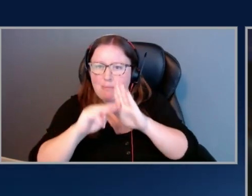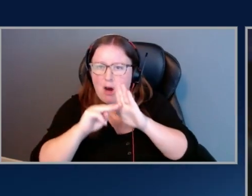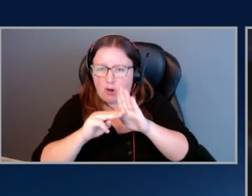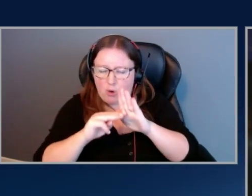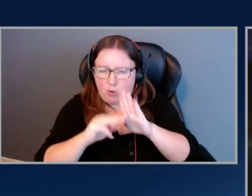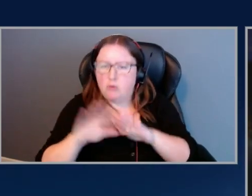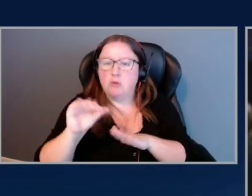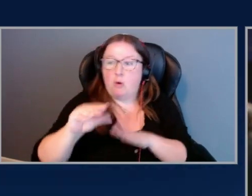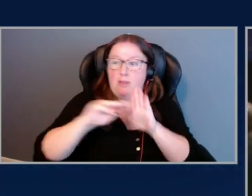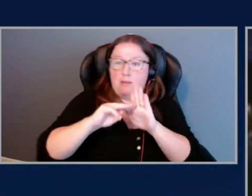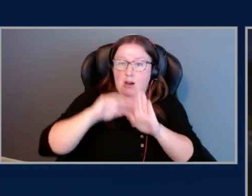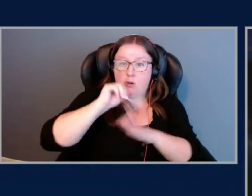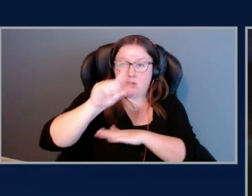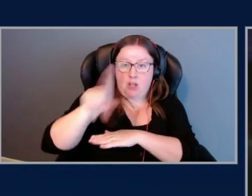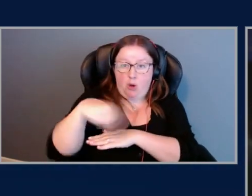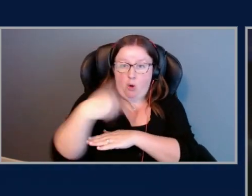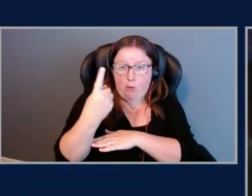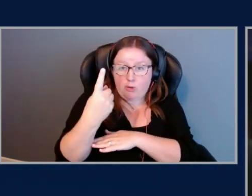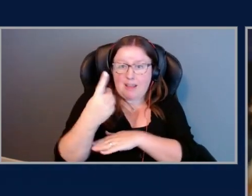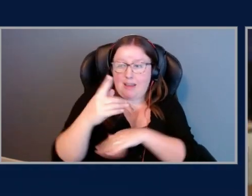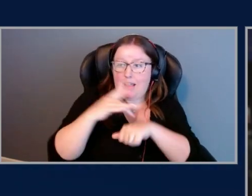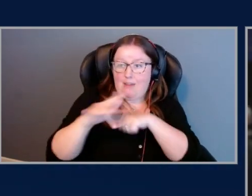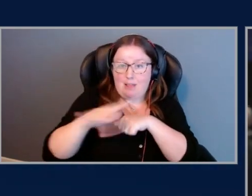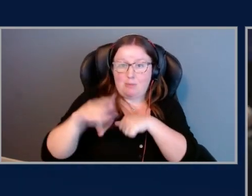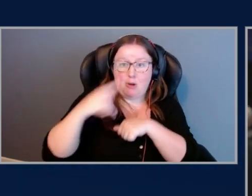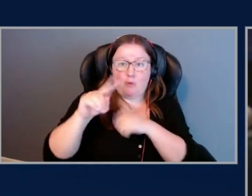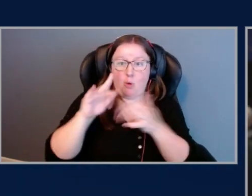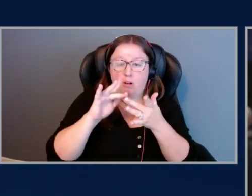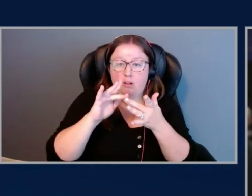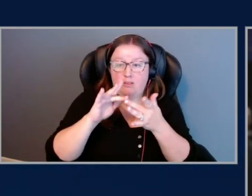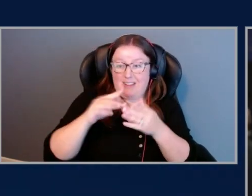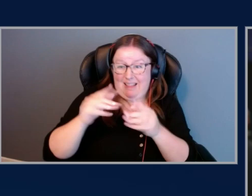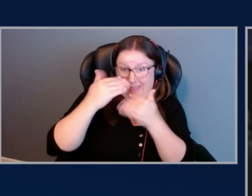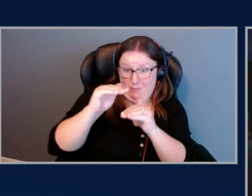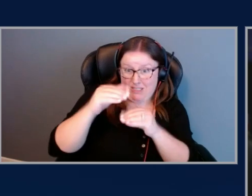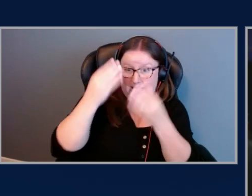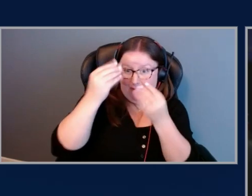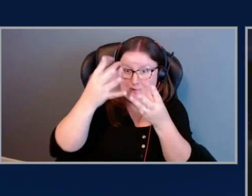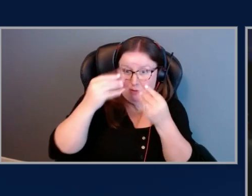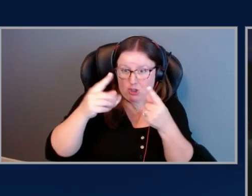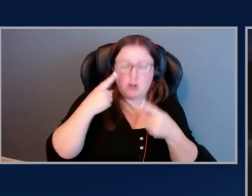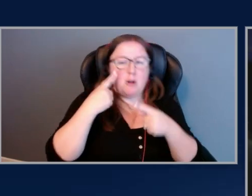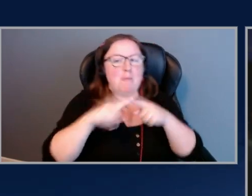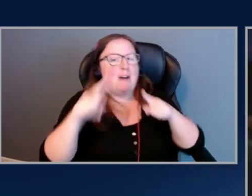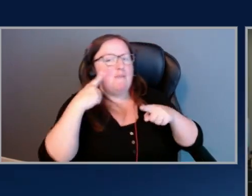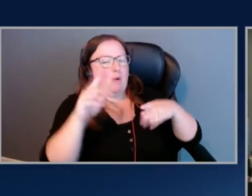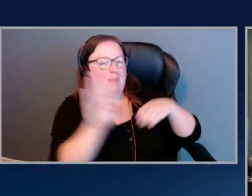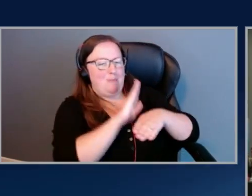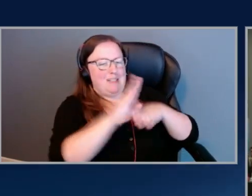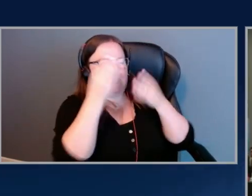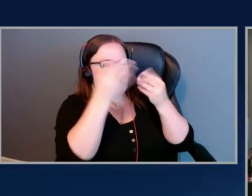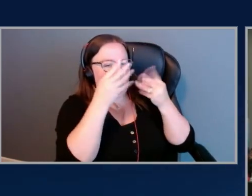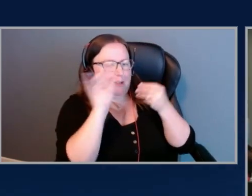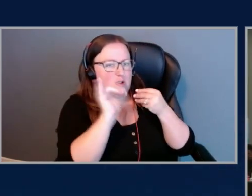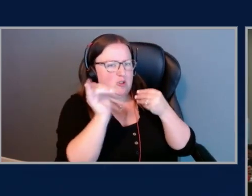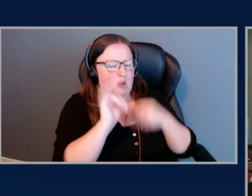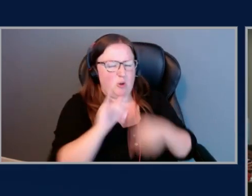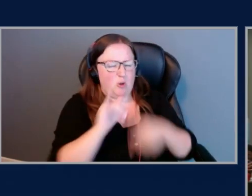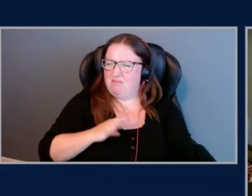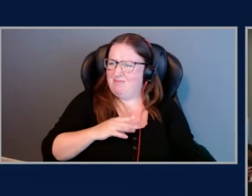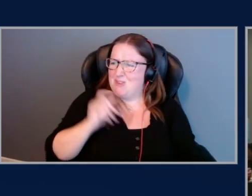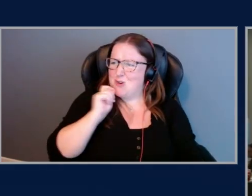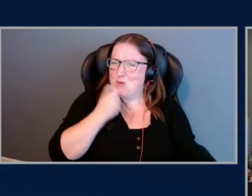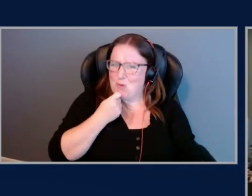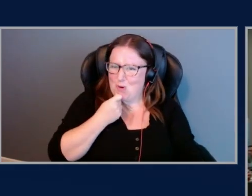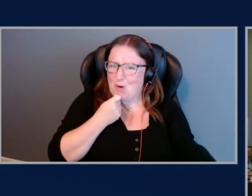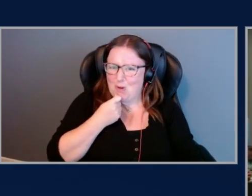not just available for the internet-related information, but their own enterprise data. Very cool. And that's so interesting, too. I